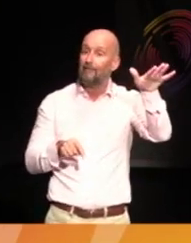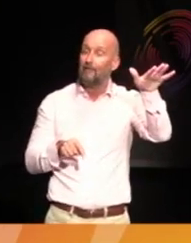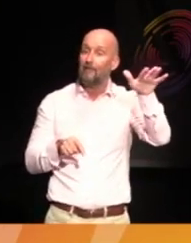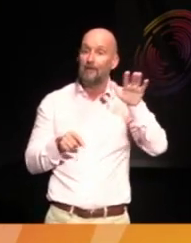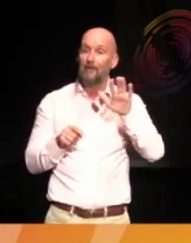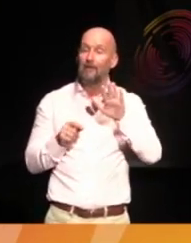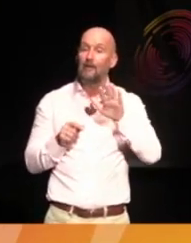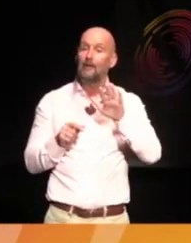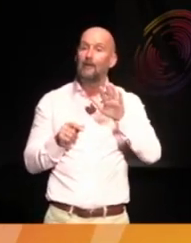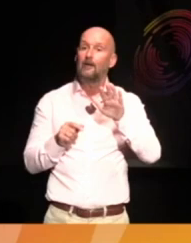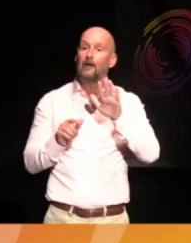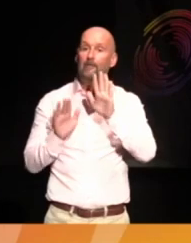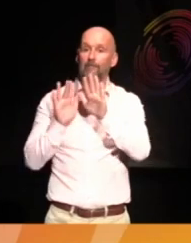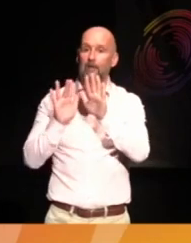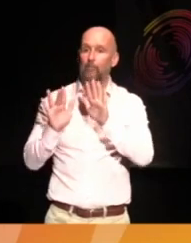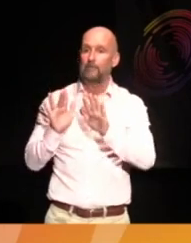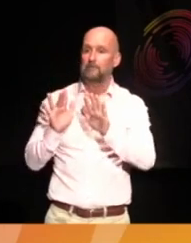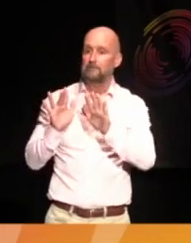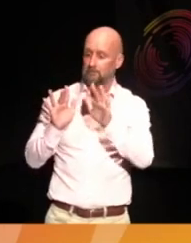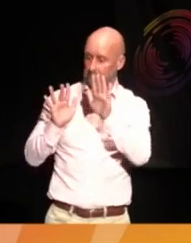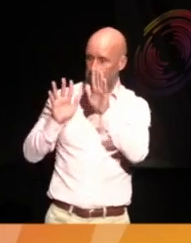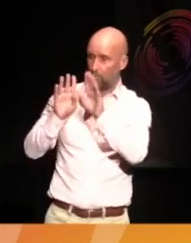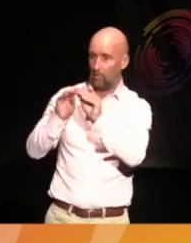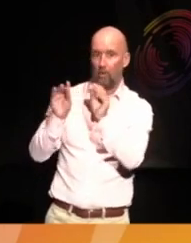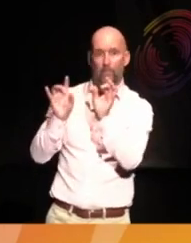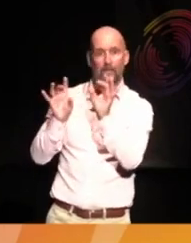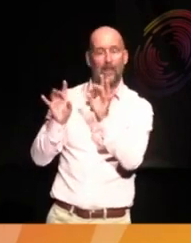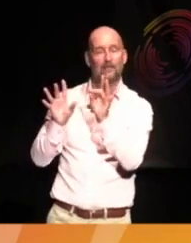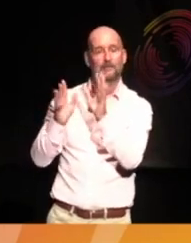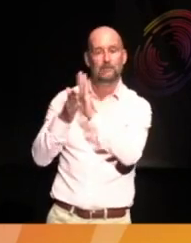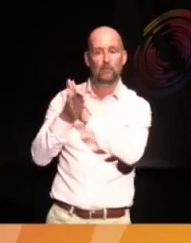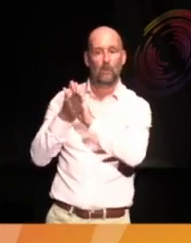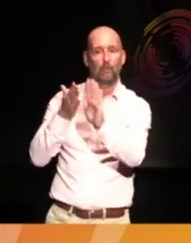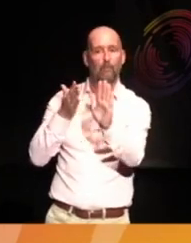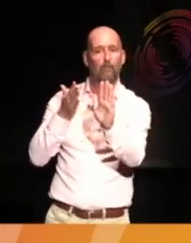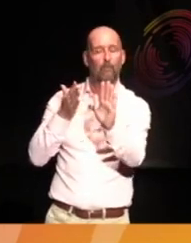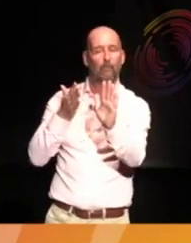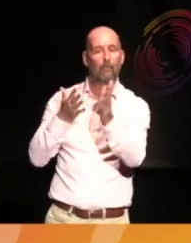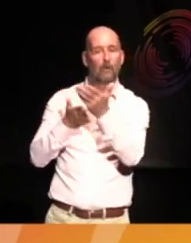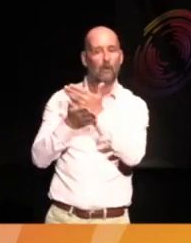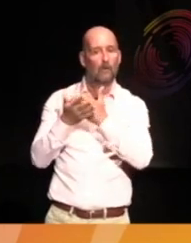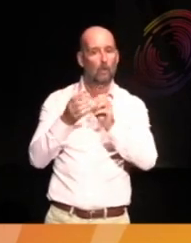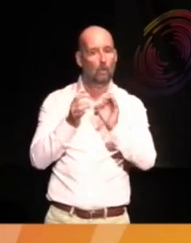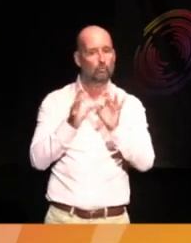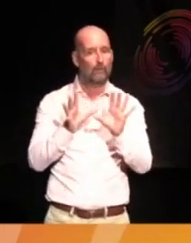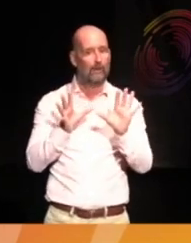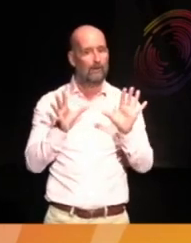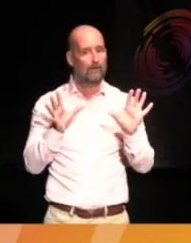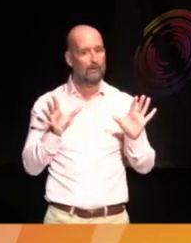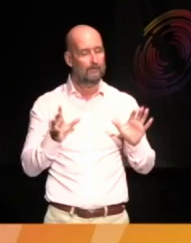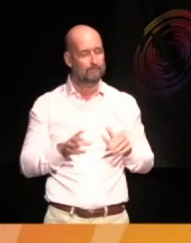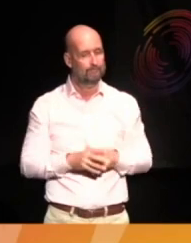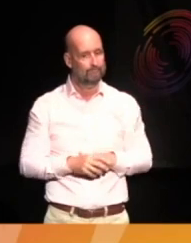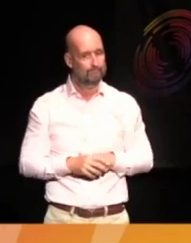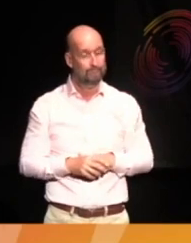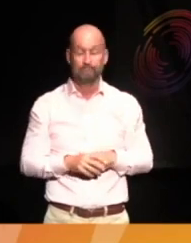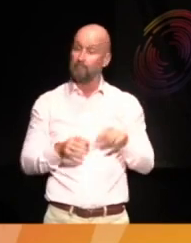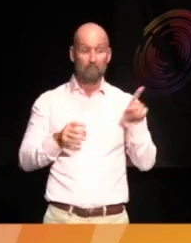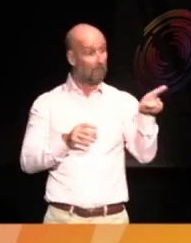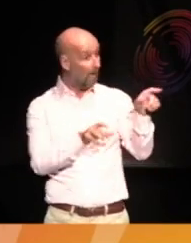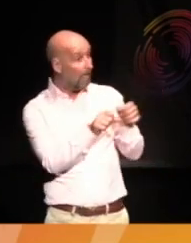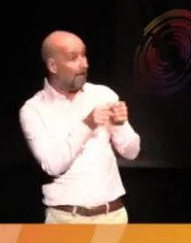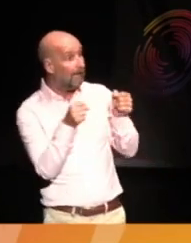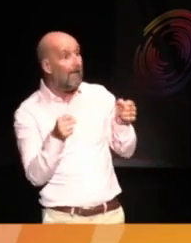web the glass. Confiscated. Contraband. In this case,